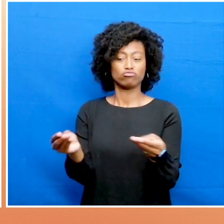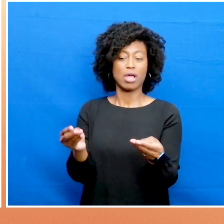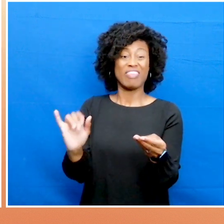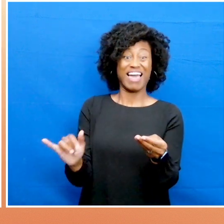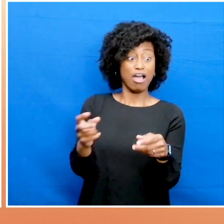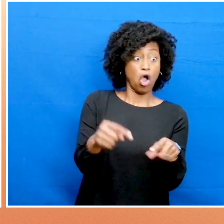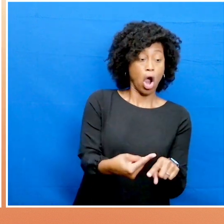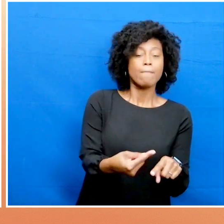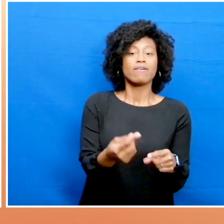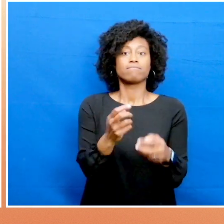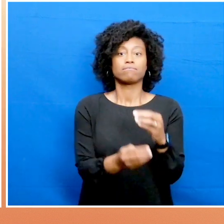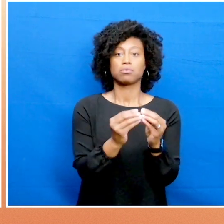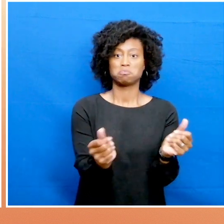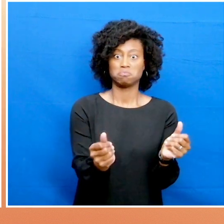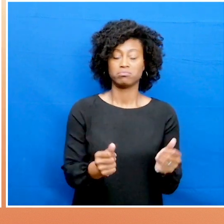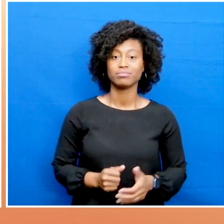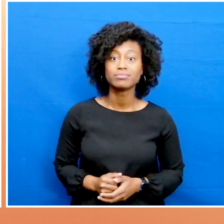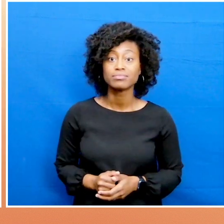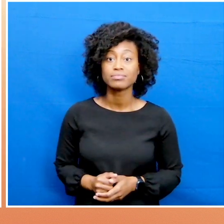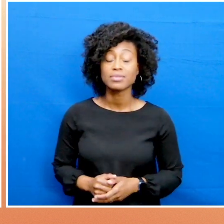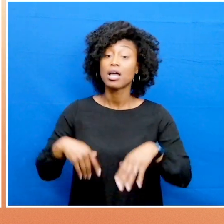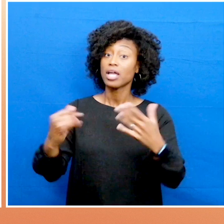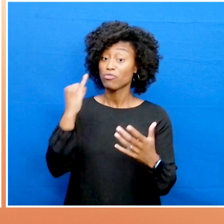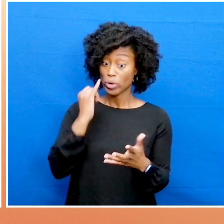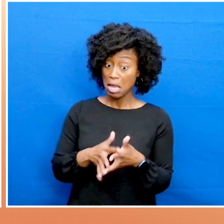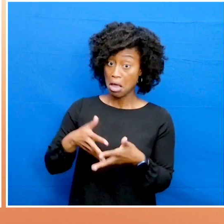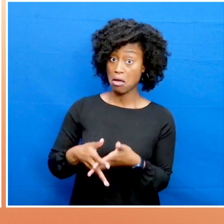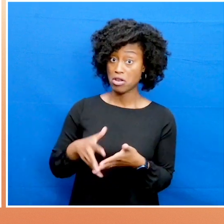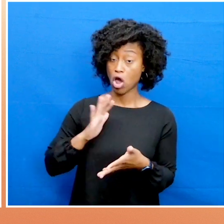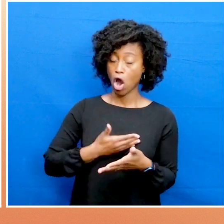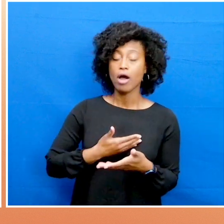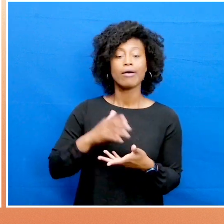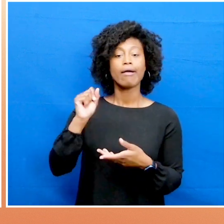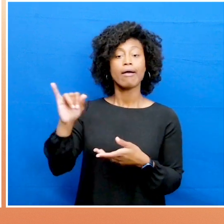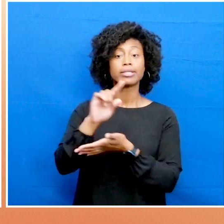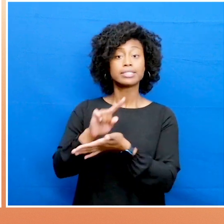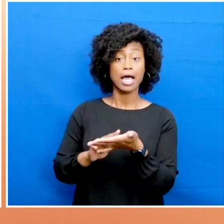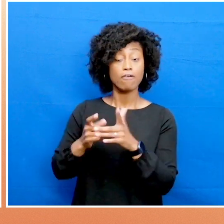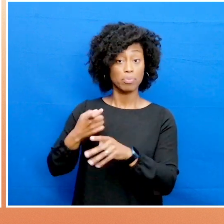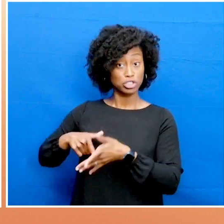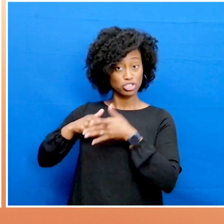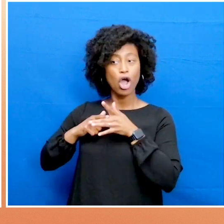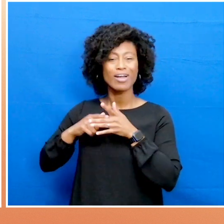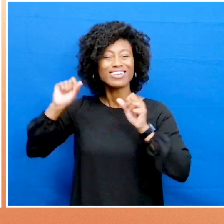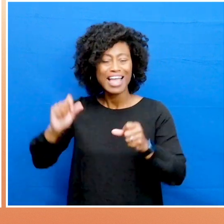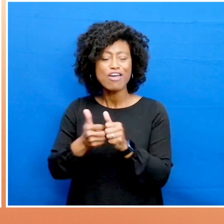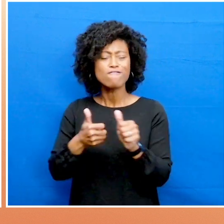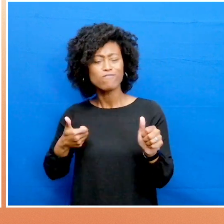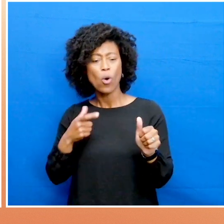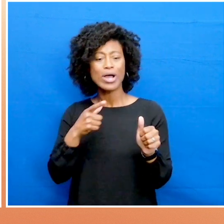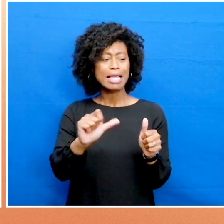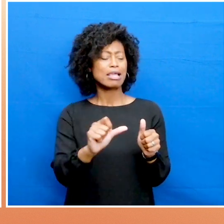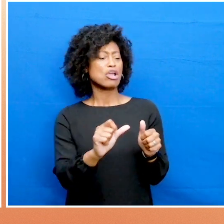By embedding these practices into the very fabric of AI design, we can create systems that avoid perpetuating harmful stereotypes.